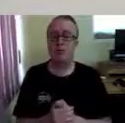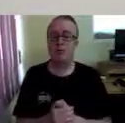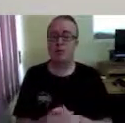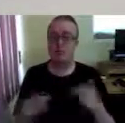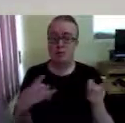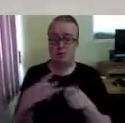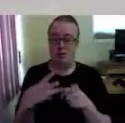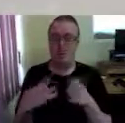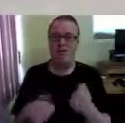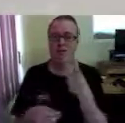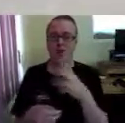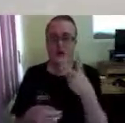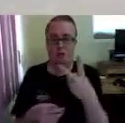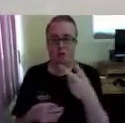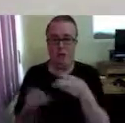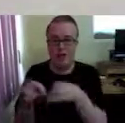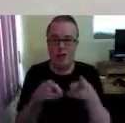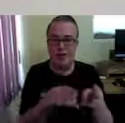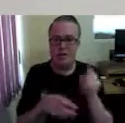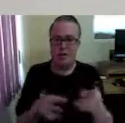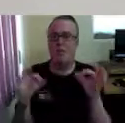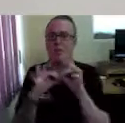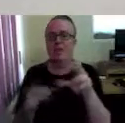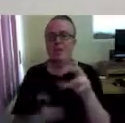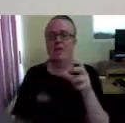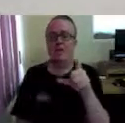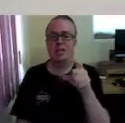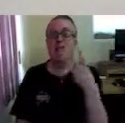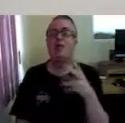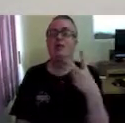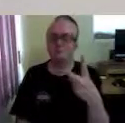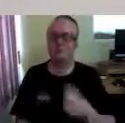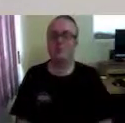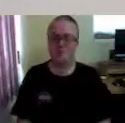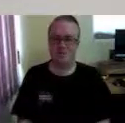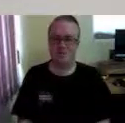And the third one is 32 cells, and that's called a Braille Connect 32.